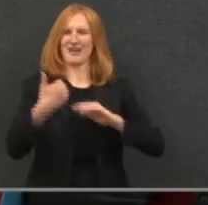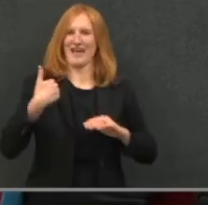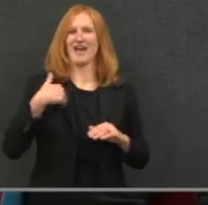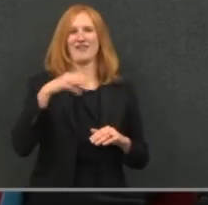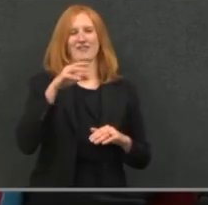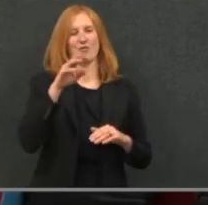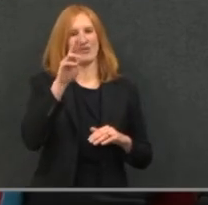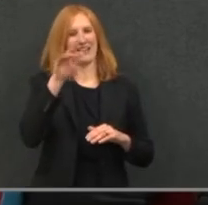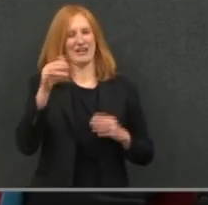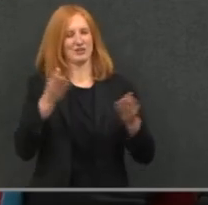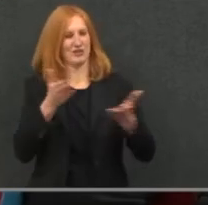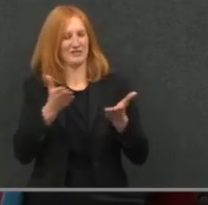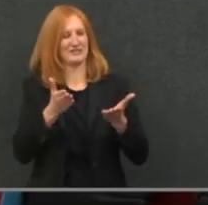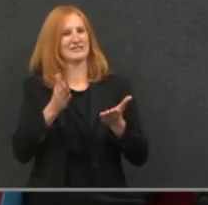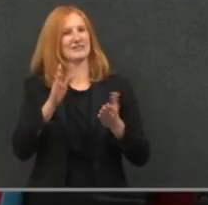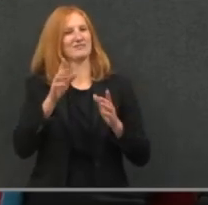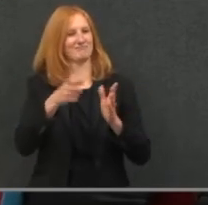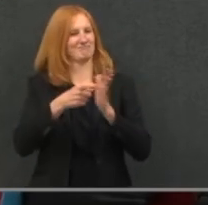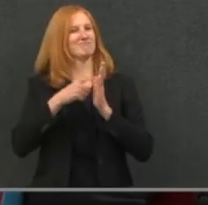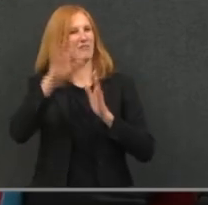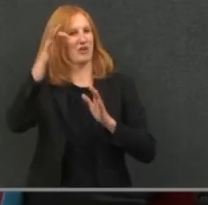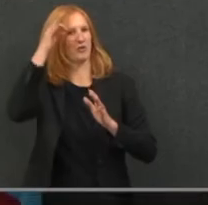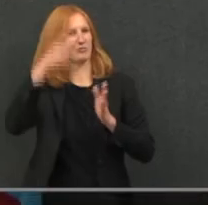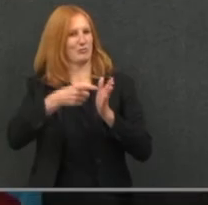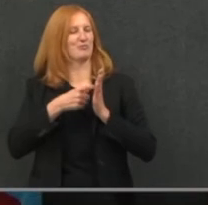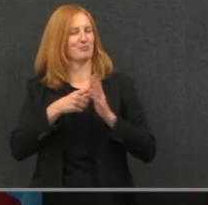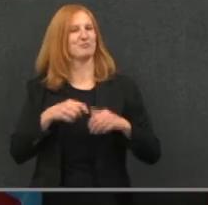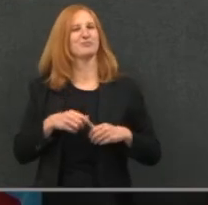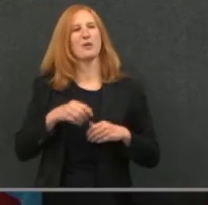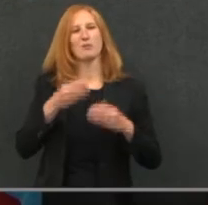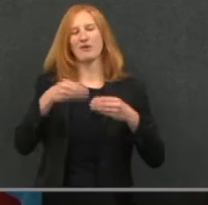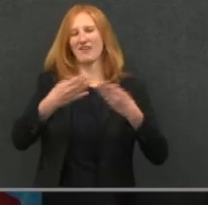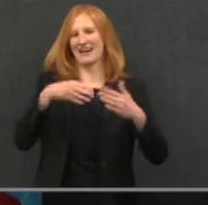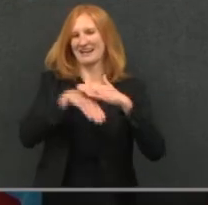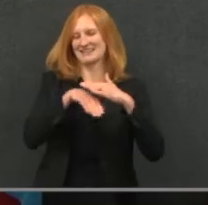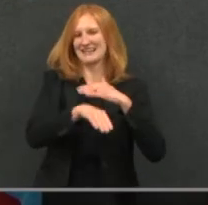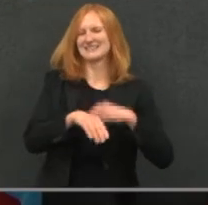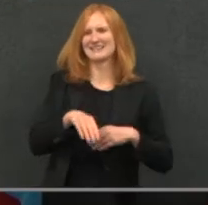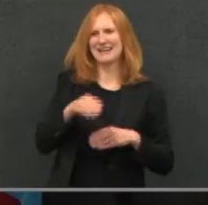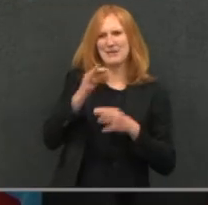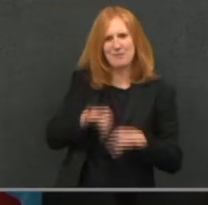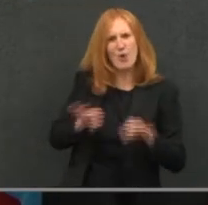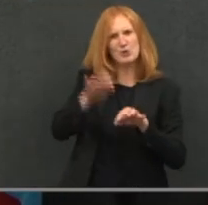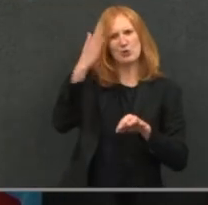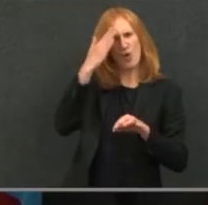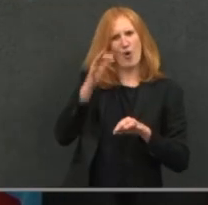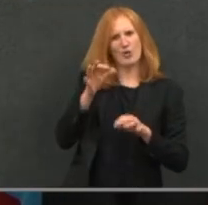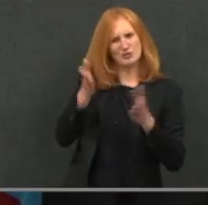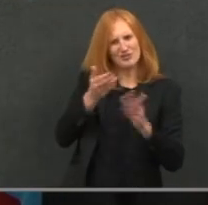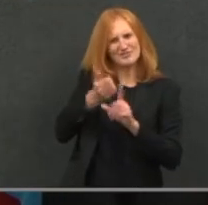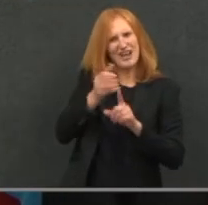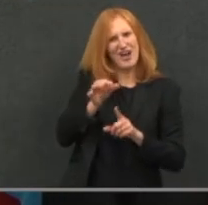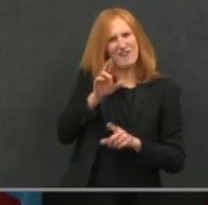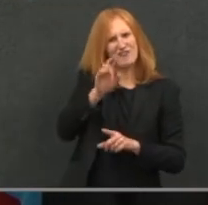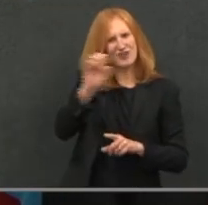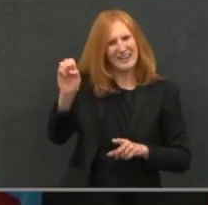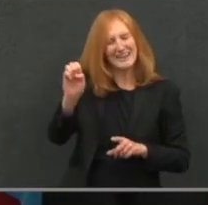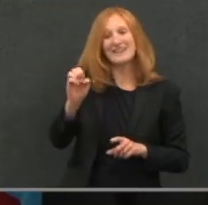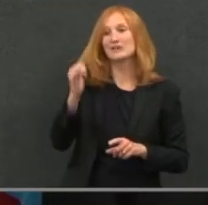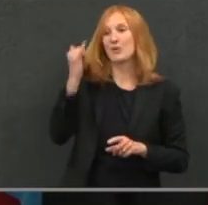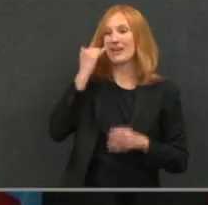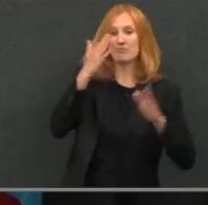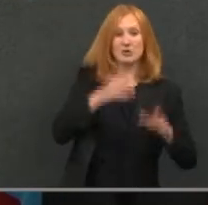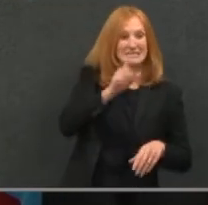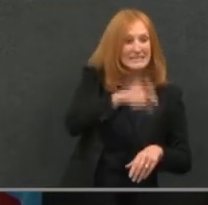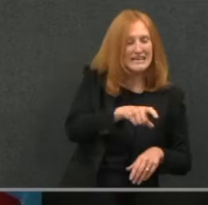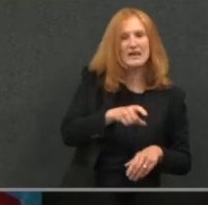equal access to communication. I think it's important to know that it's a free service. It is. So, people, if you need this or you know a loved